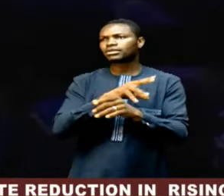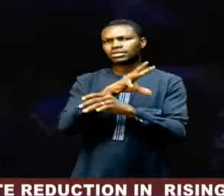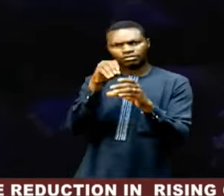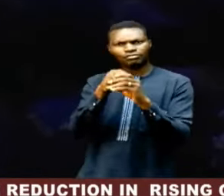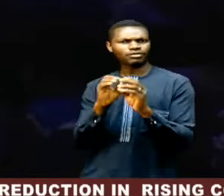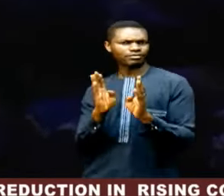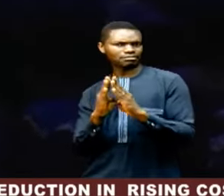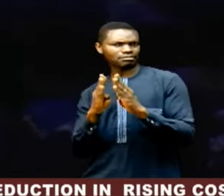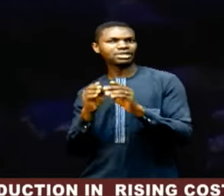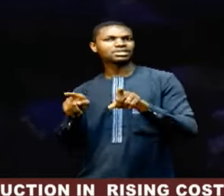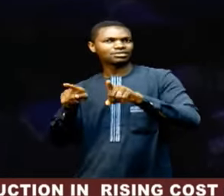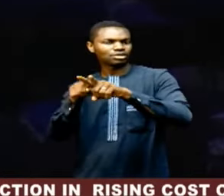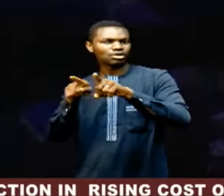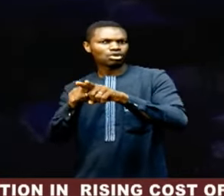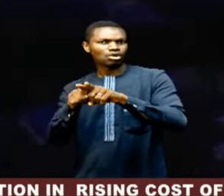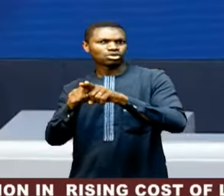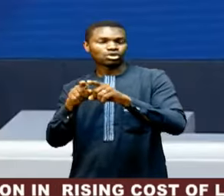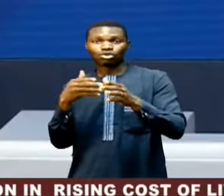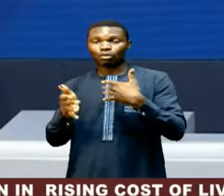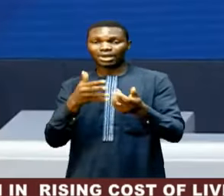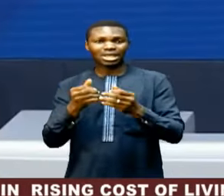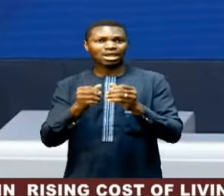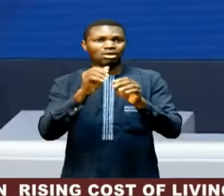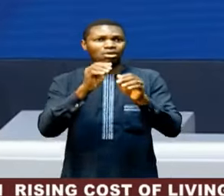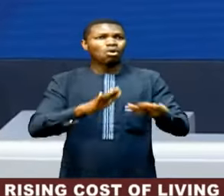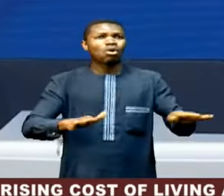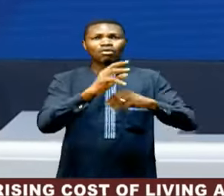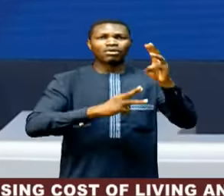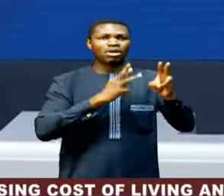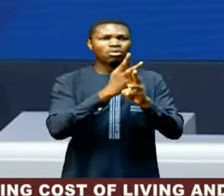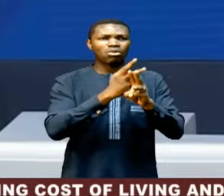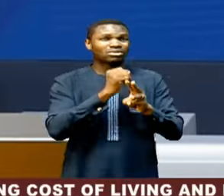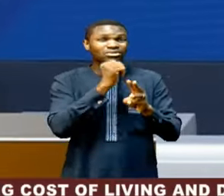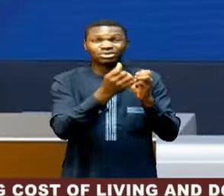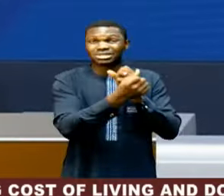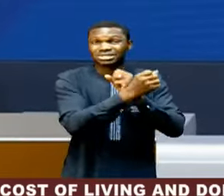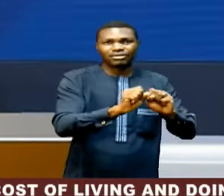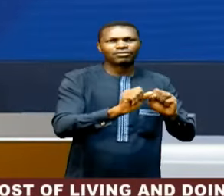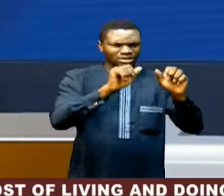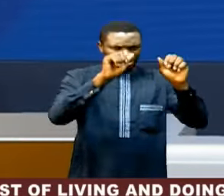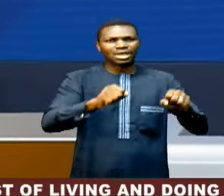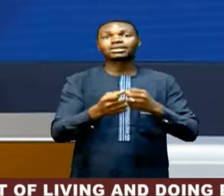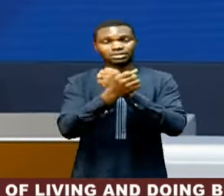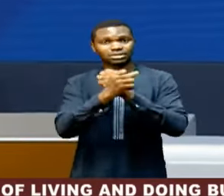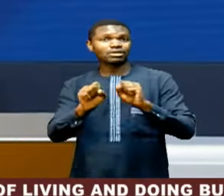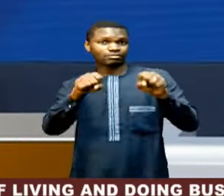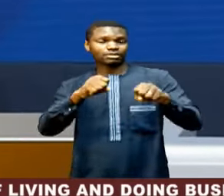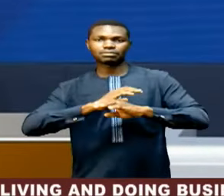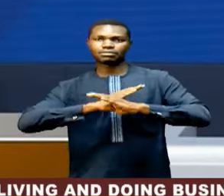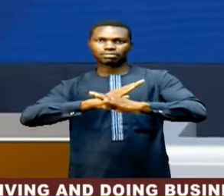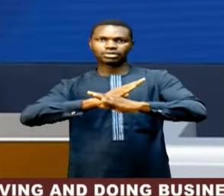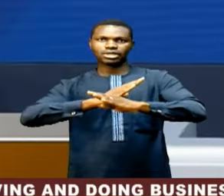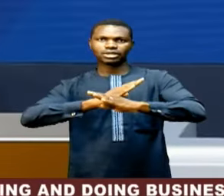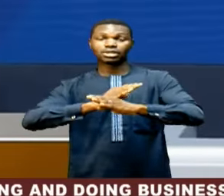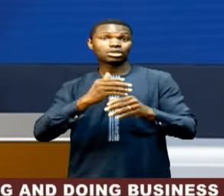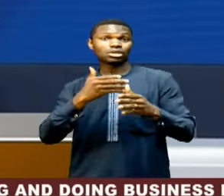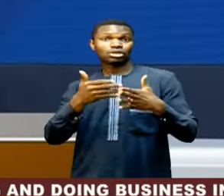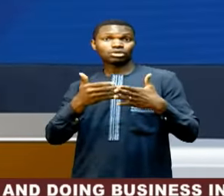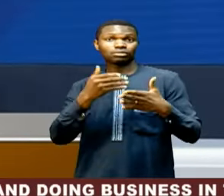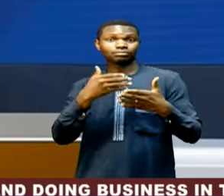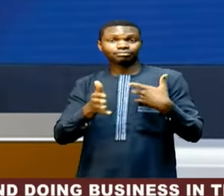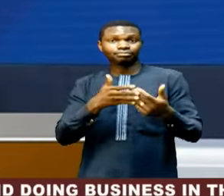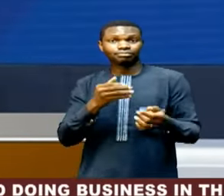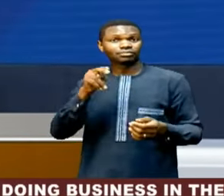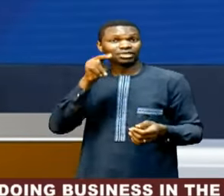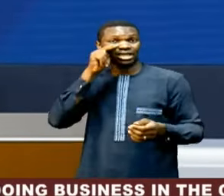Securing an Unsecured World. Nigeria, you mentioned, is a large country. It is the most populous country